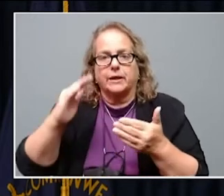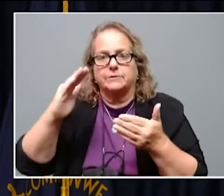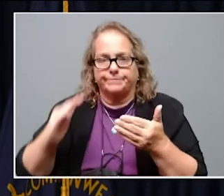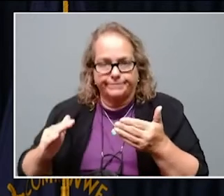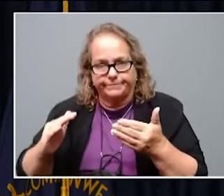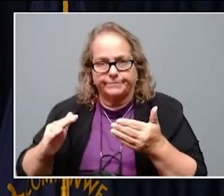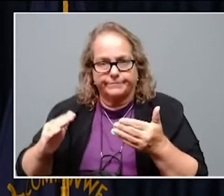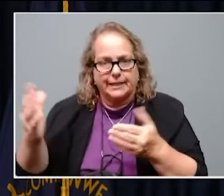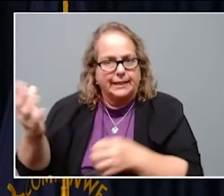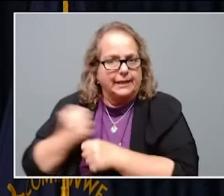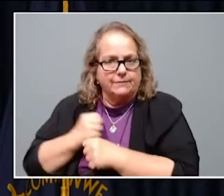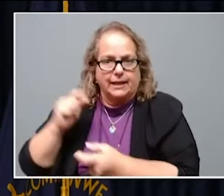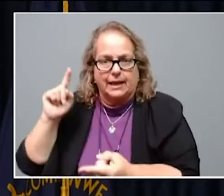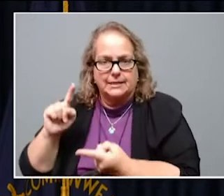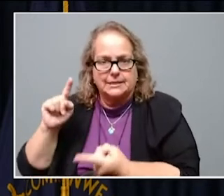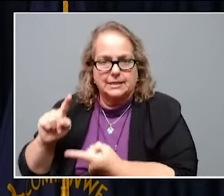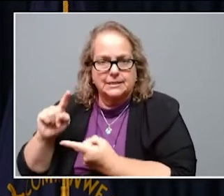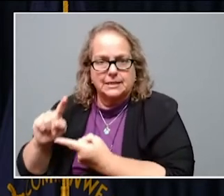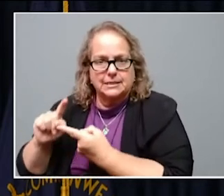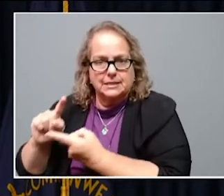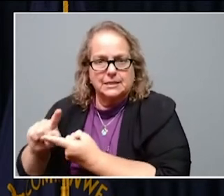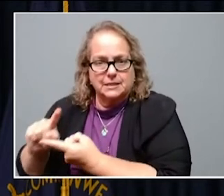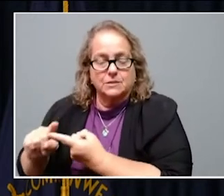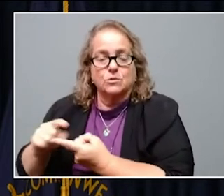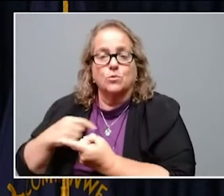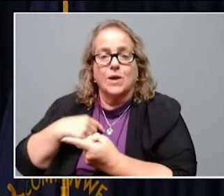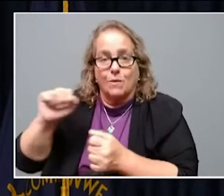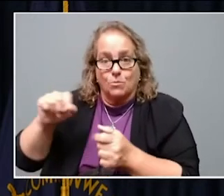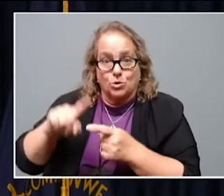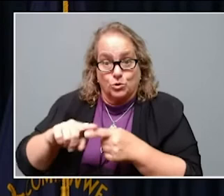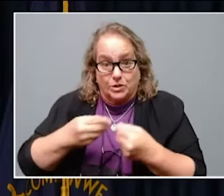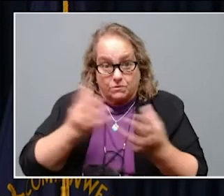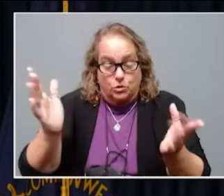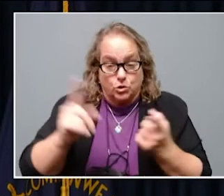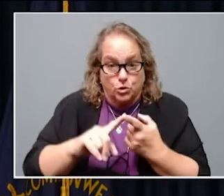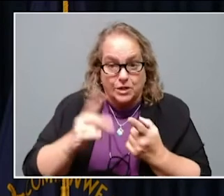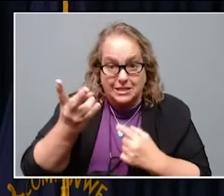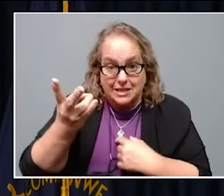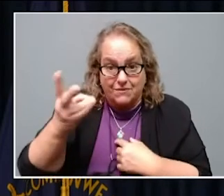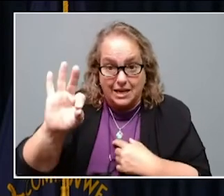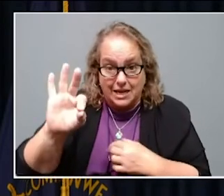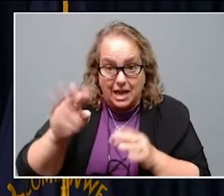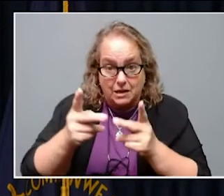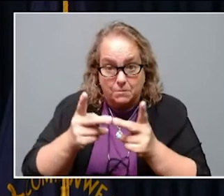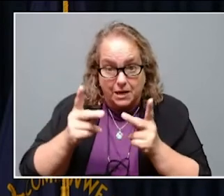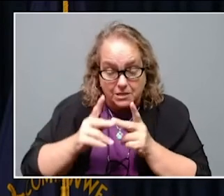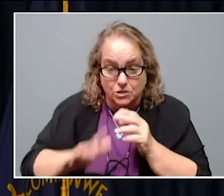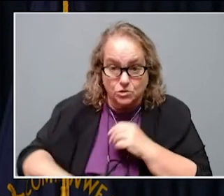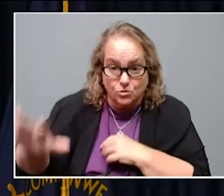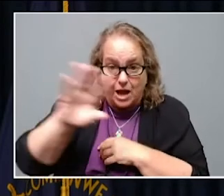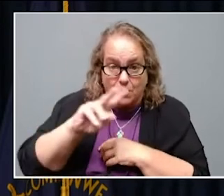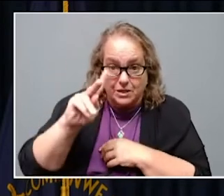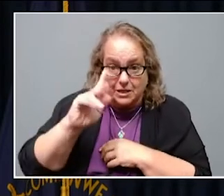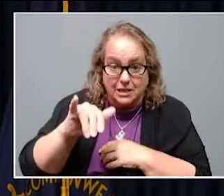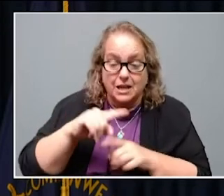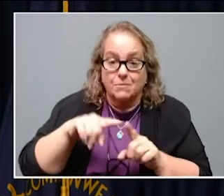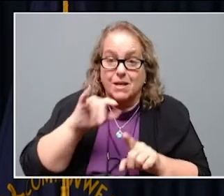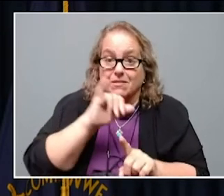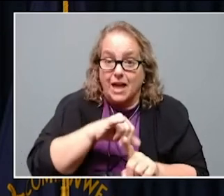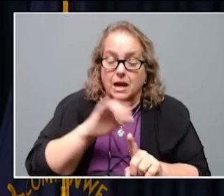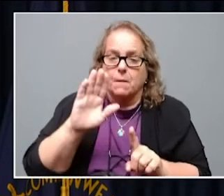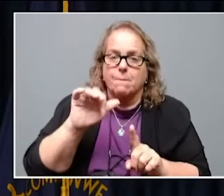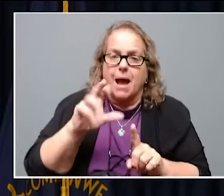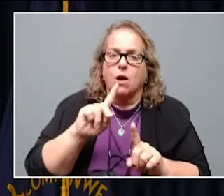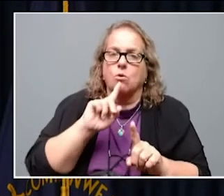We were able to allocate them to 79 sites around Kentucky, and those were based on backordered requests, reported on-hand